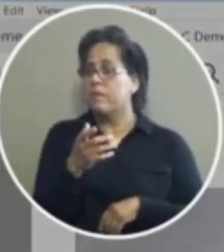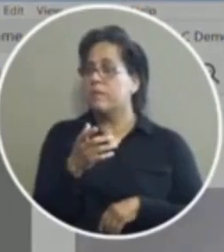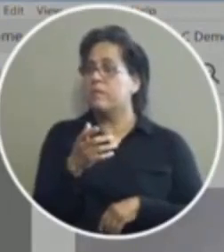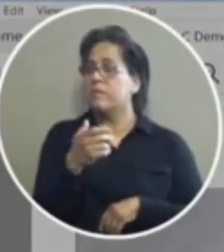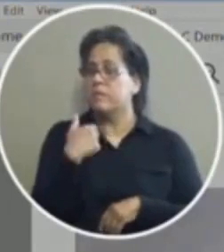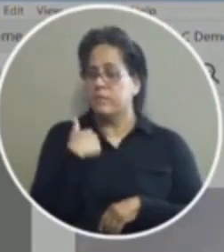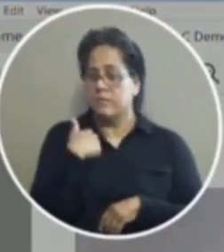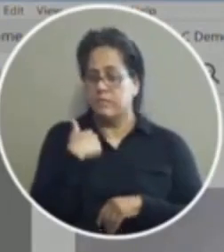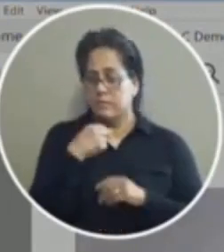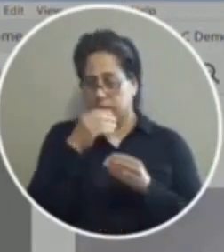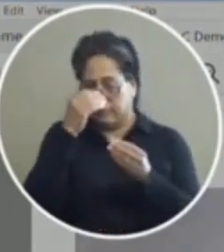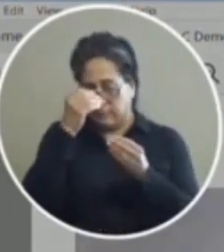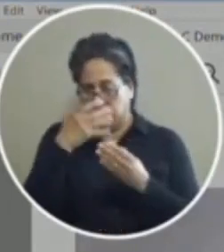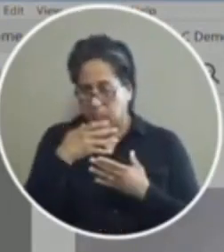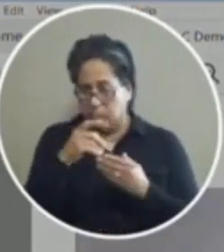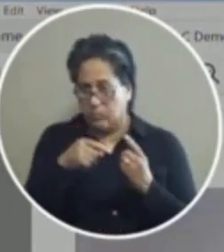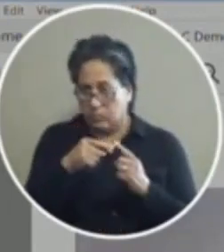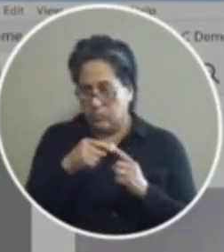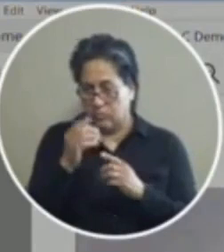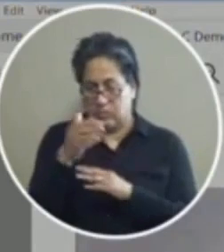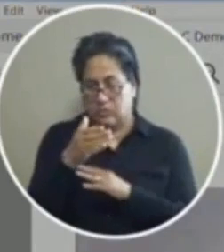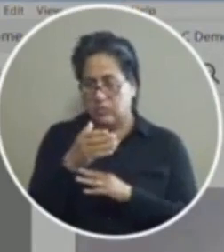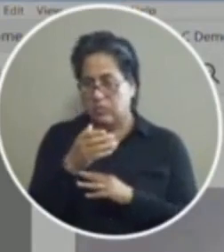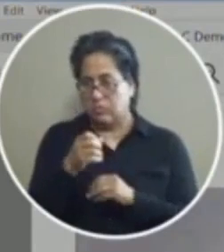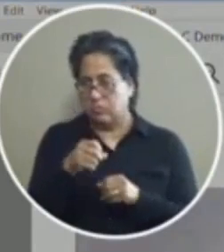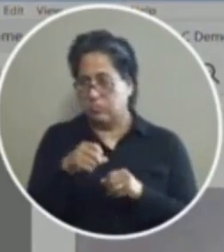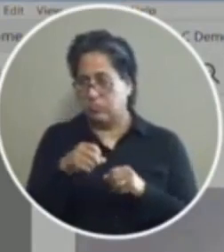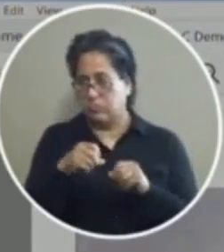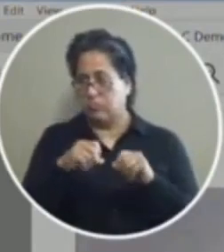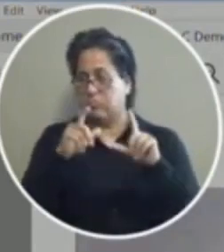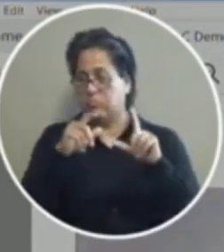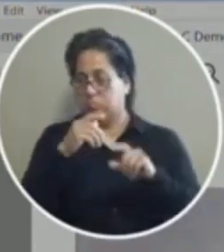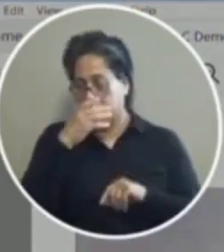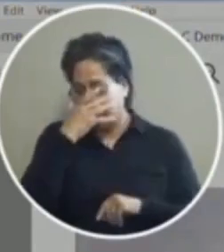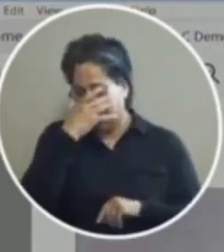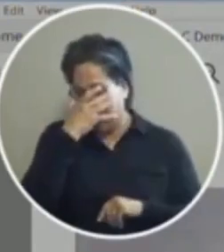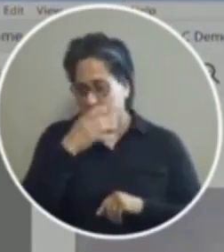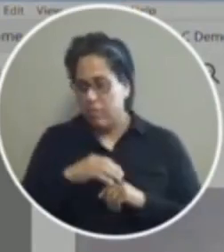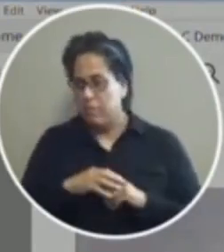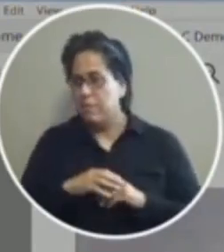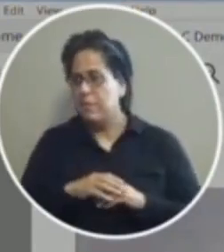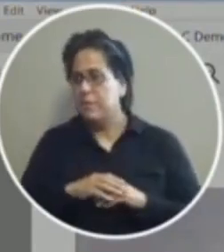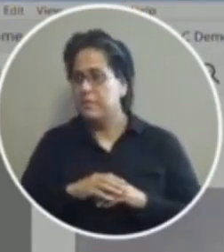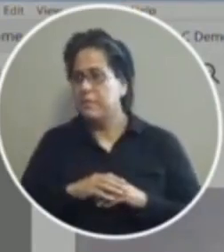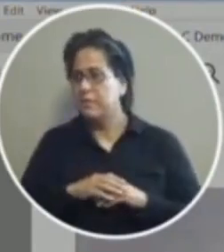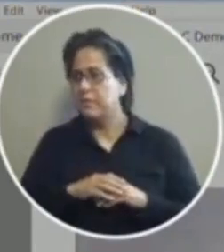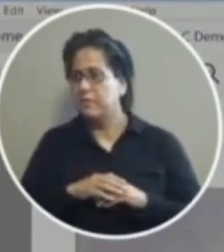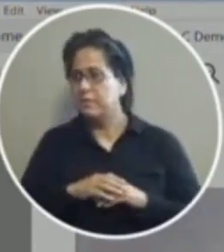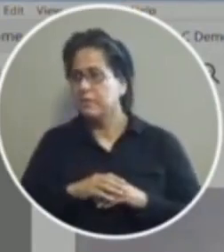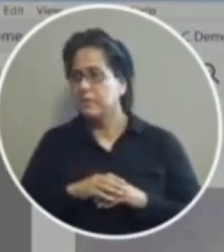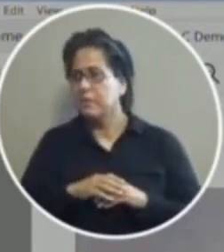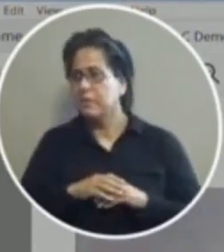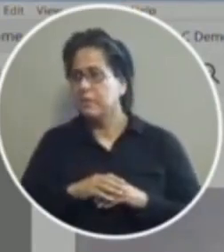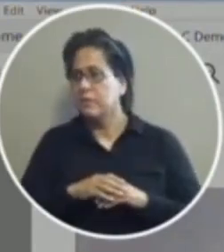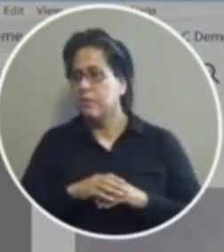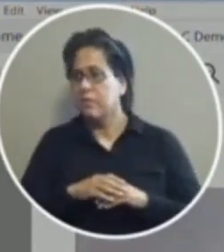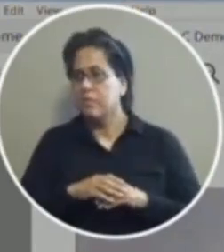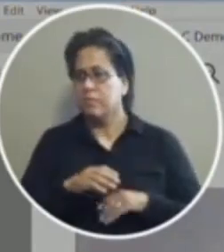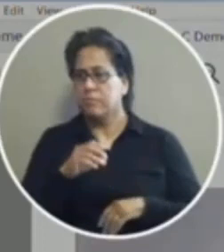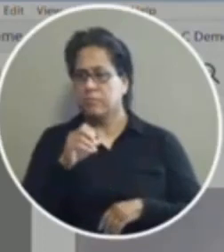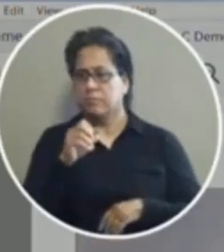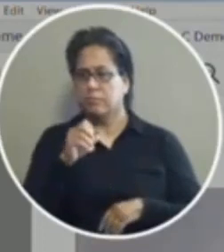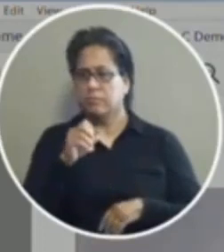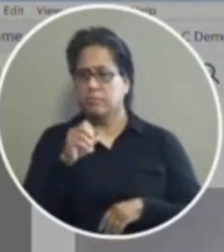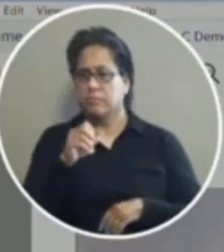the screen can you let me know when the presentation is up it's up mr de morris you can go ahead okay